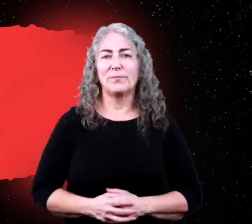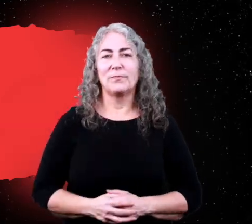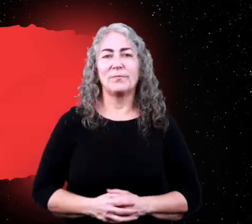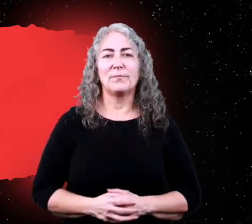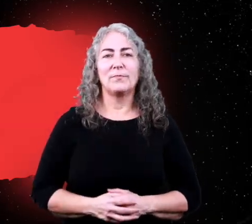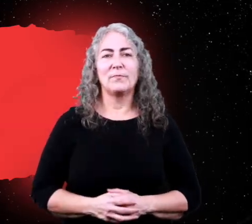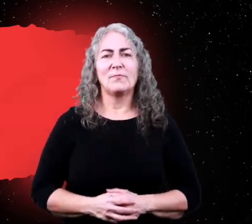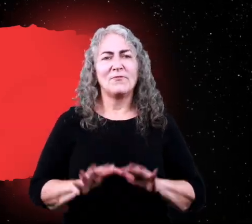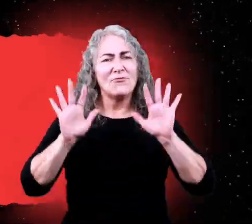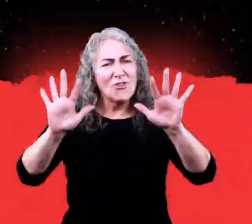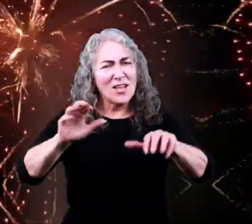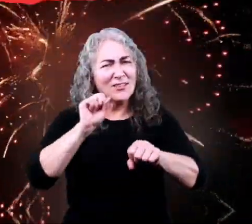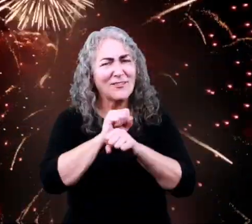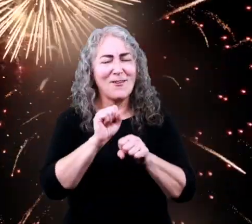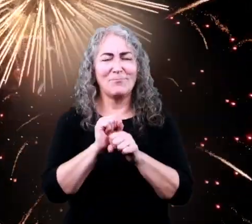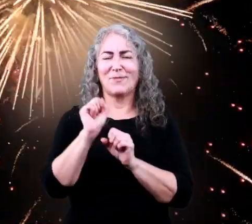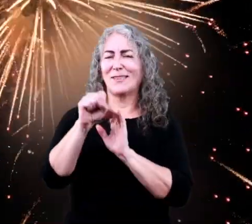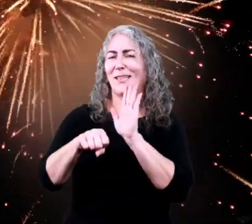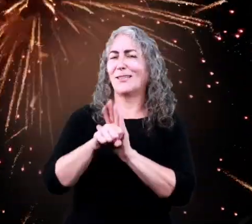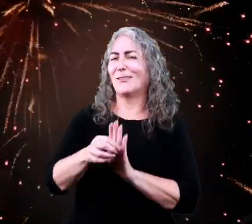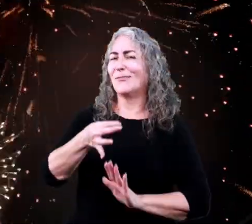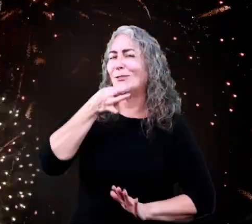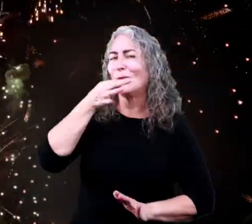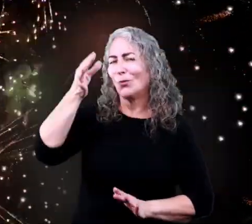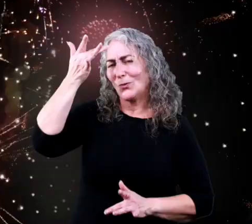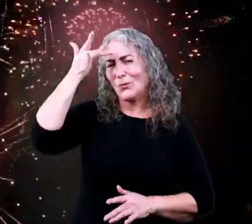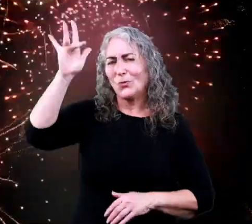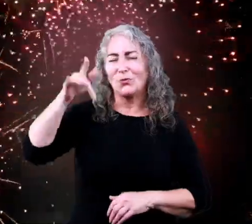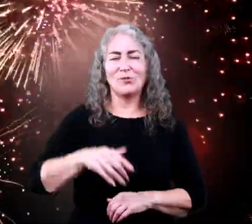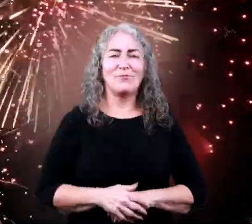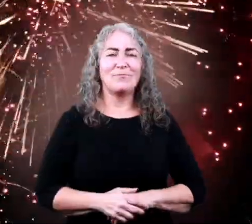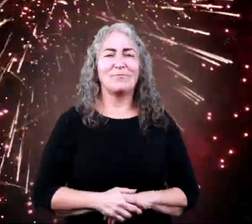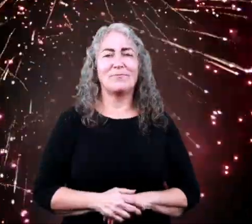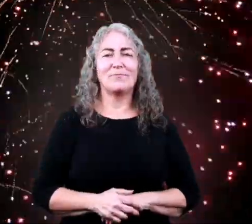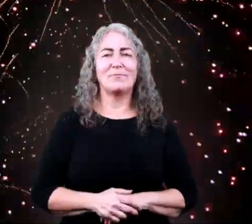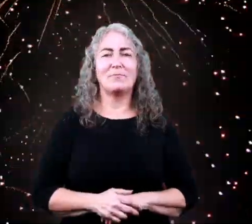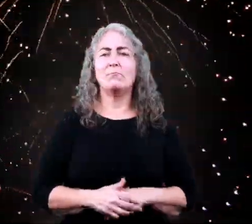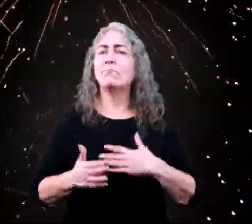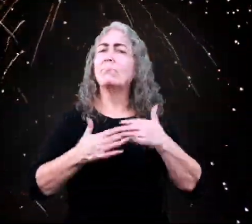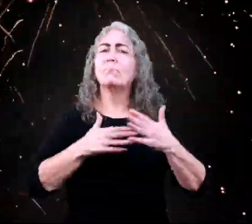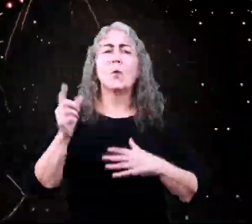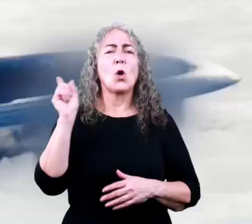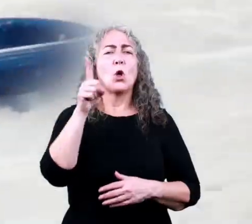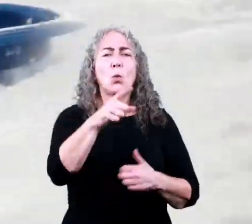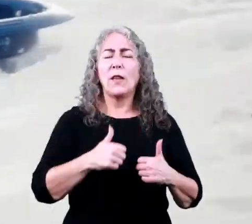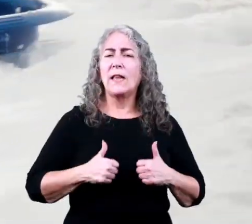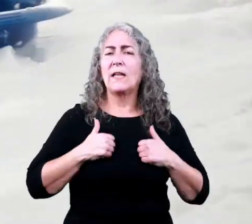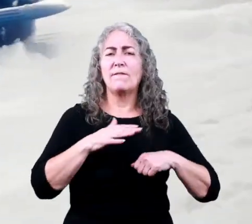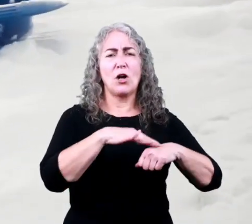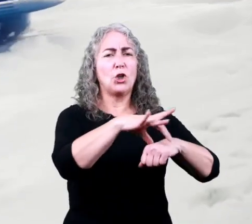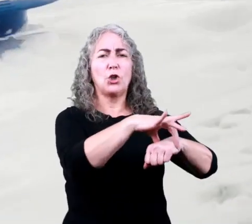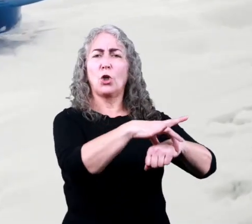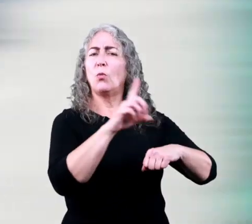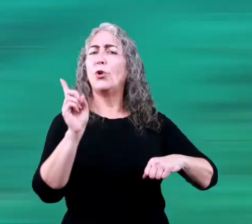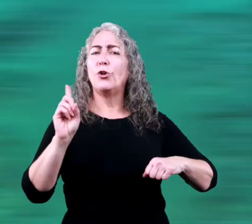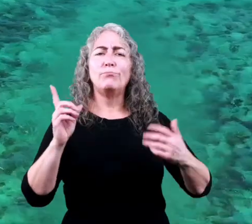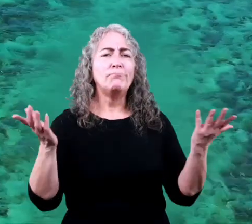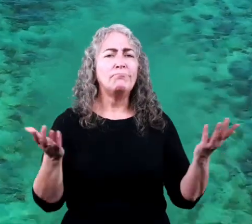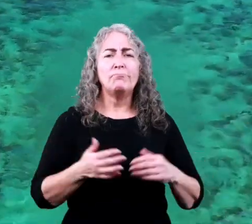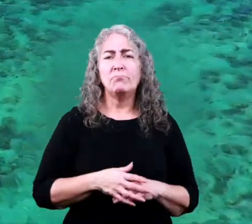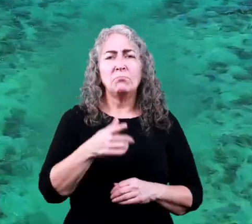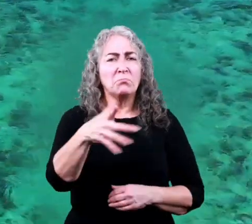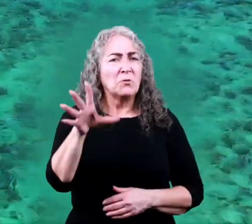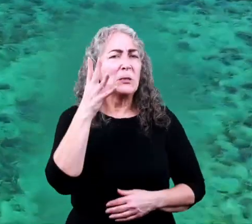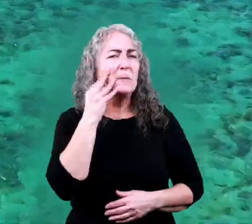True. Great job, seasonal sorcerers! No matter where you